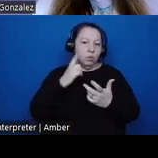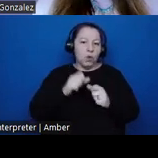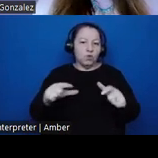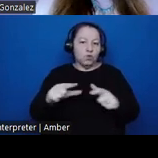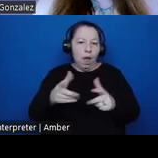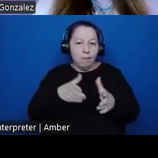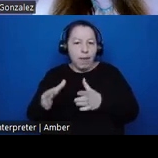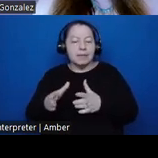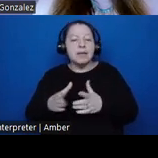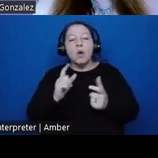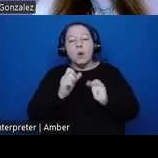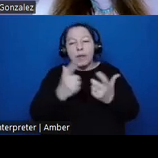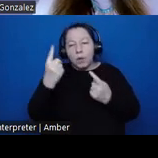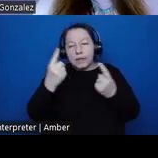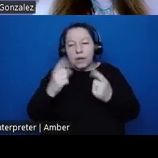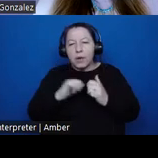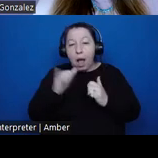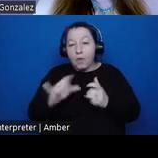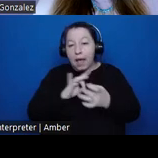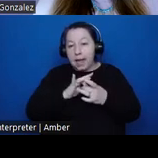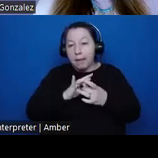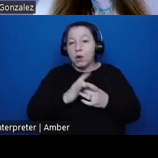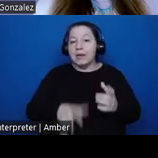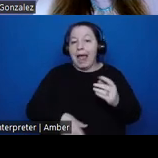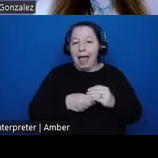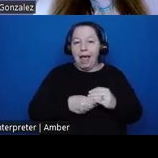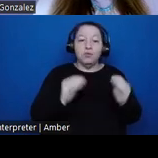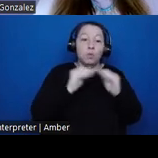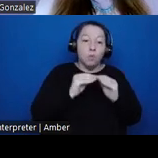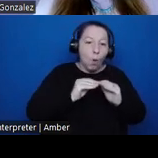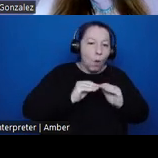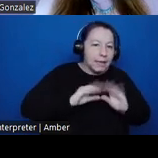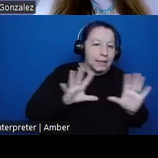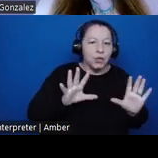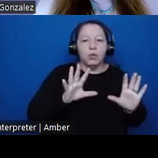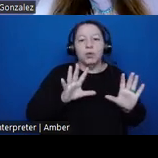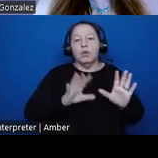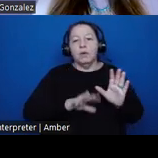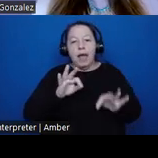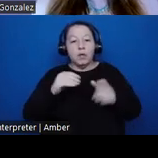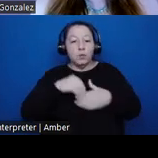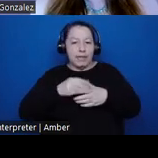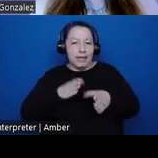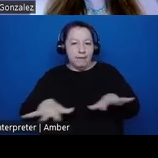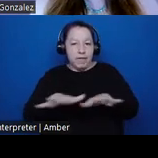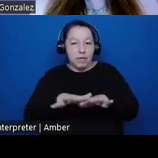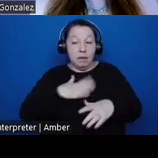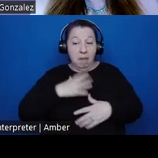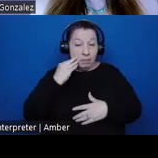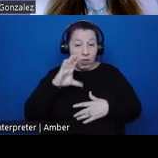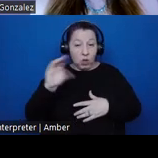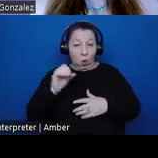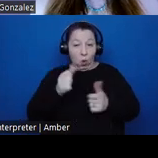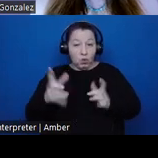to the further refinement of these methods in the field. In my experience as co-director of three community based research